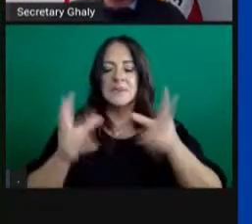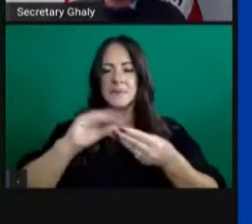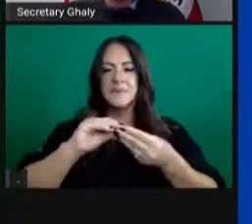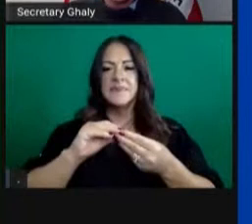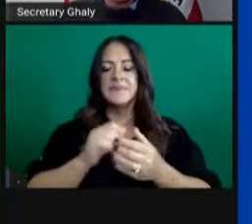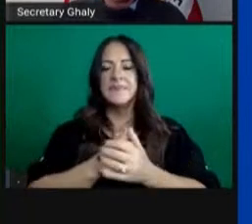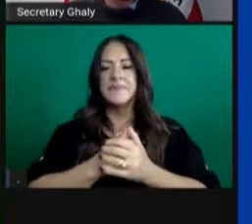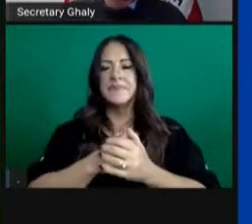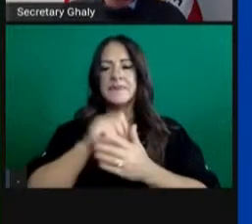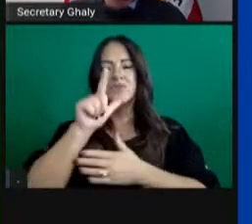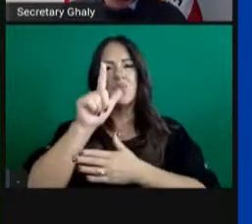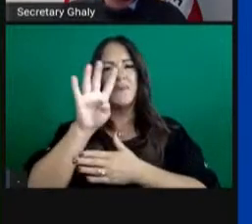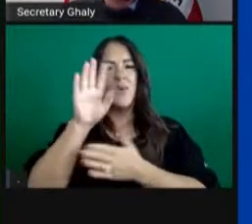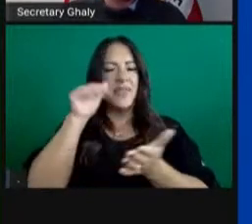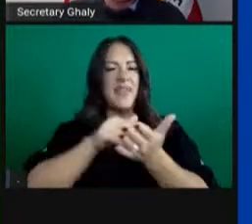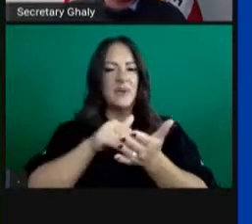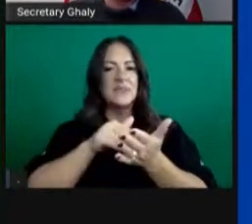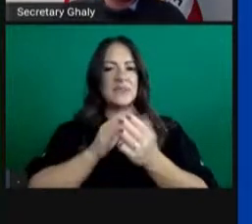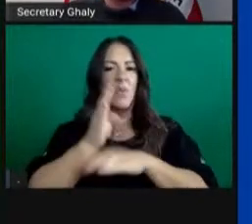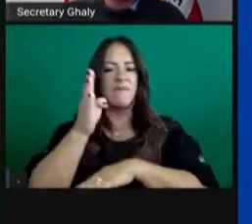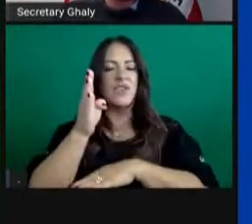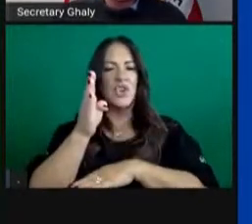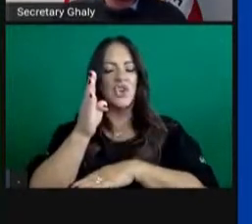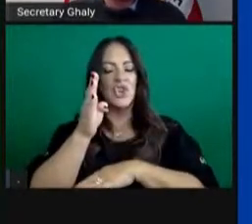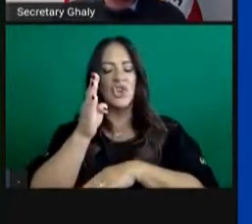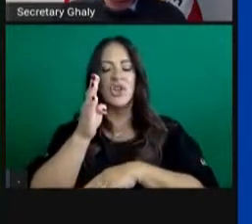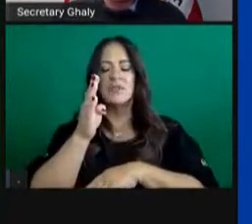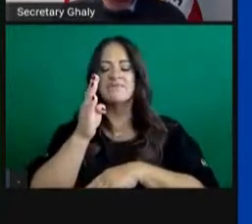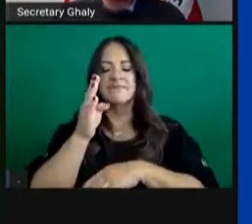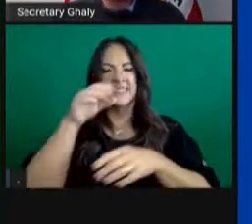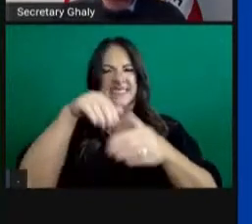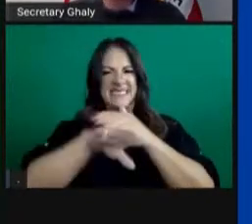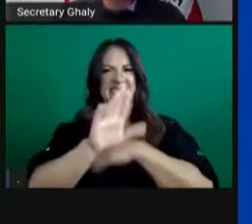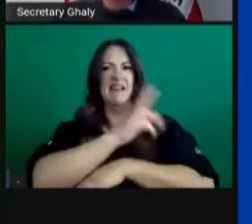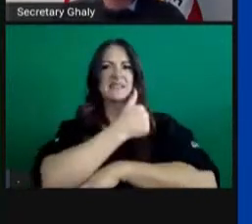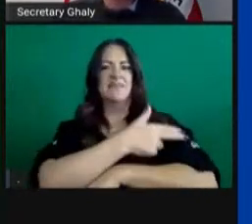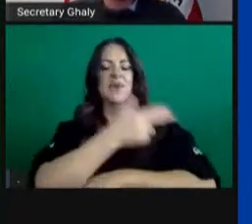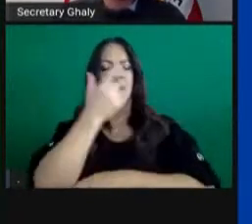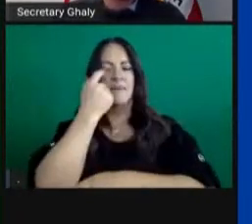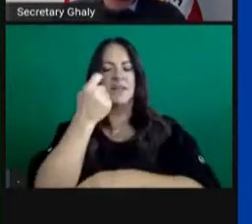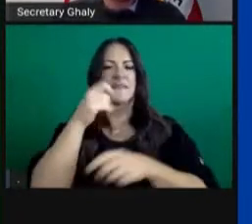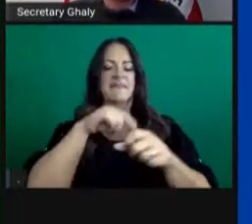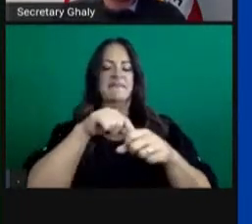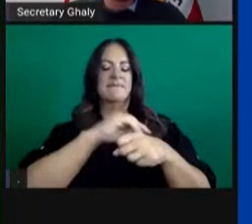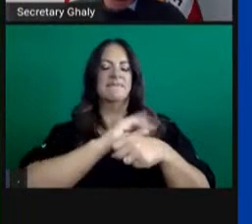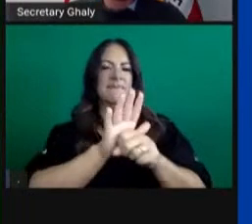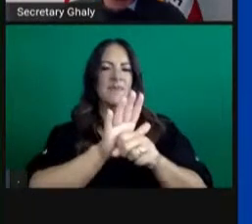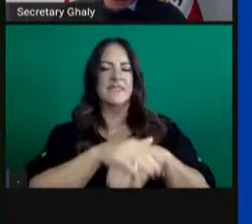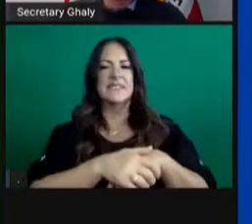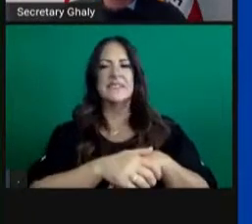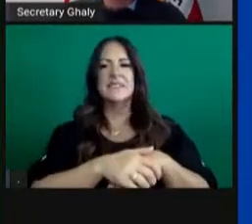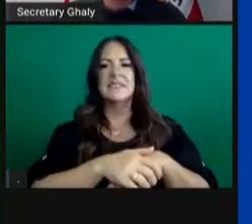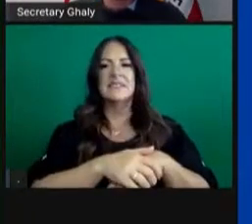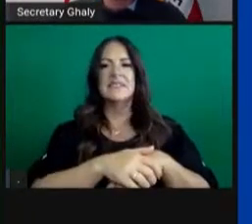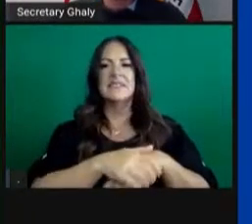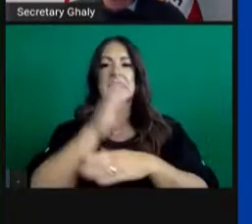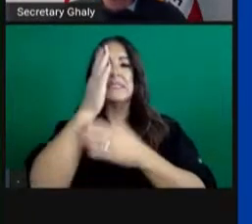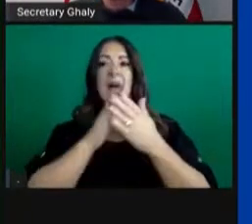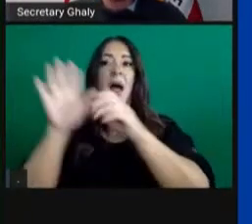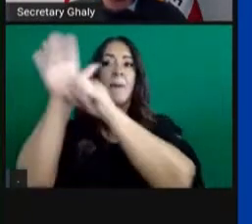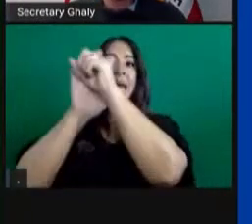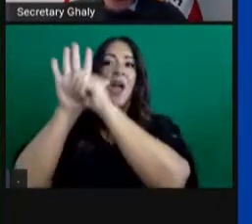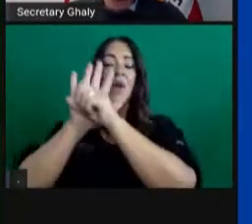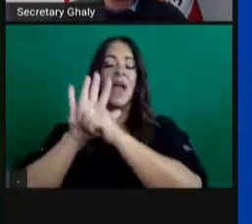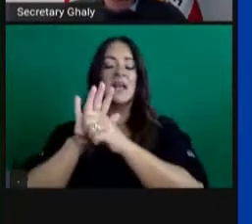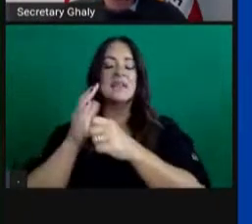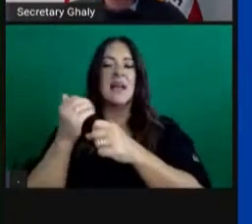the state. Again, a theme today will be, and this is not evenly distributed across the state, the